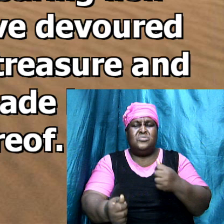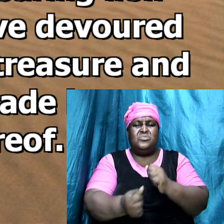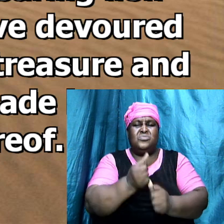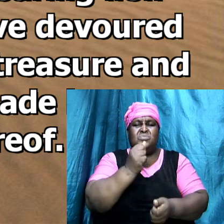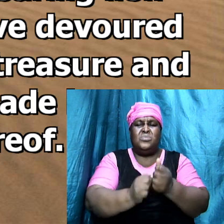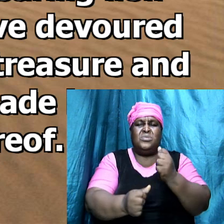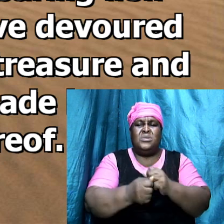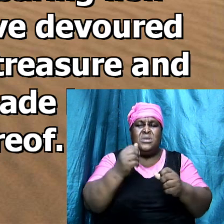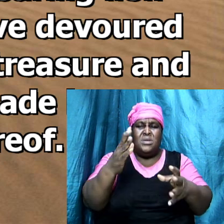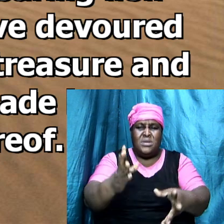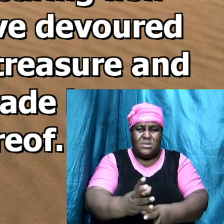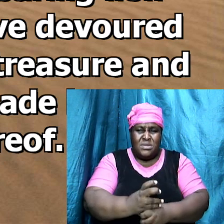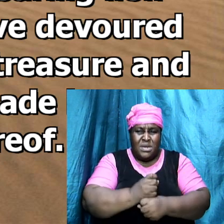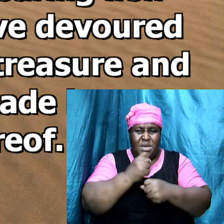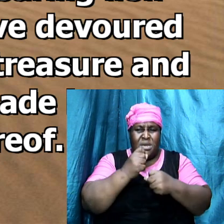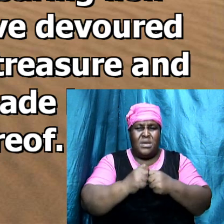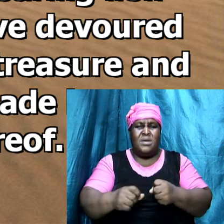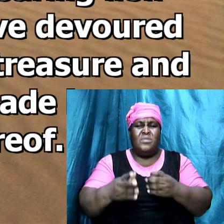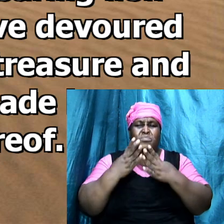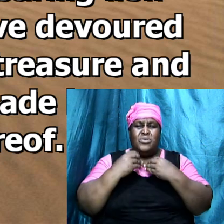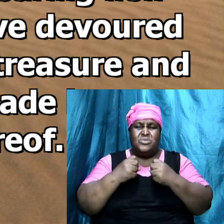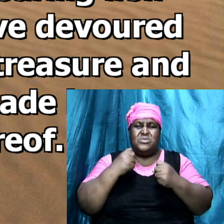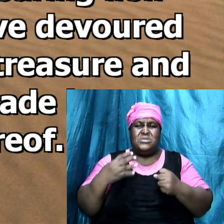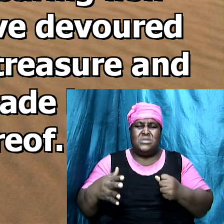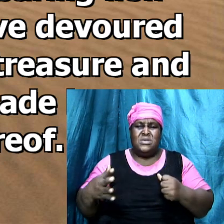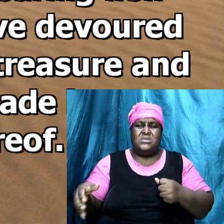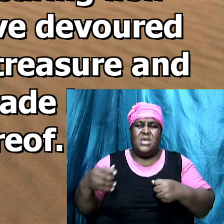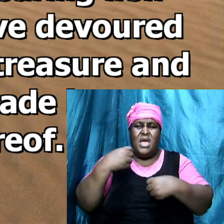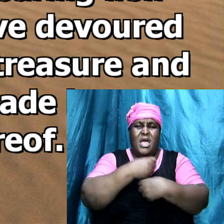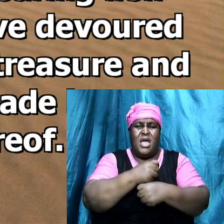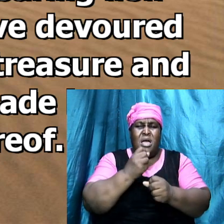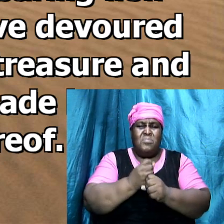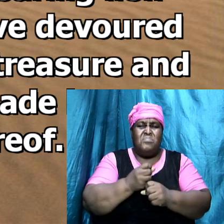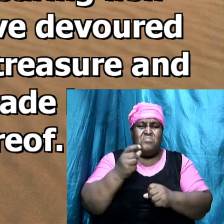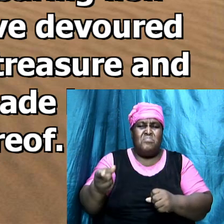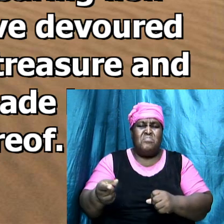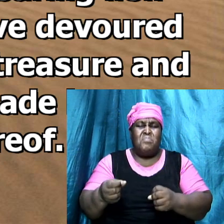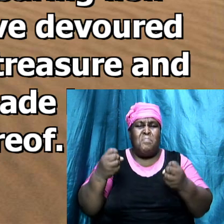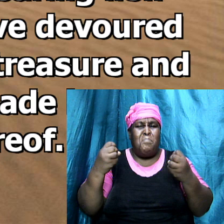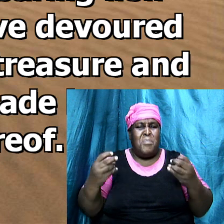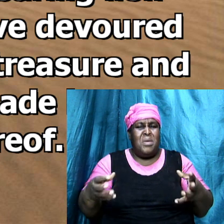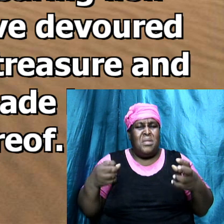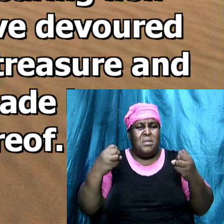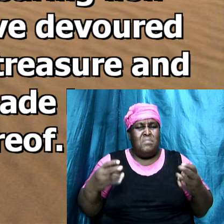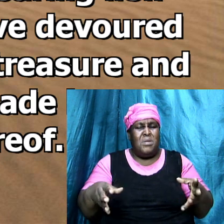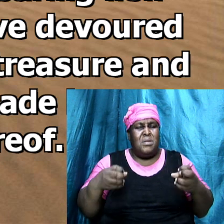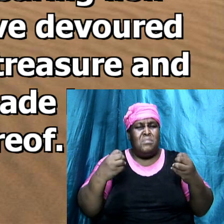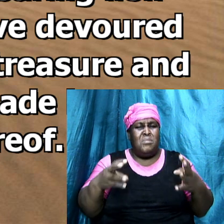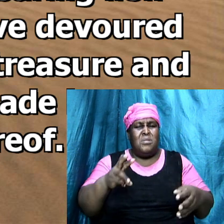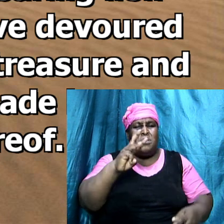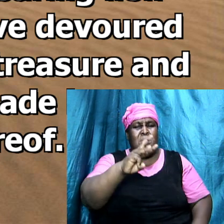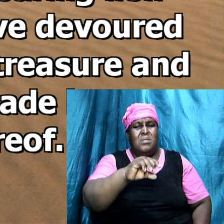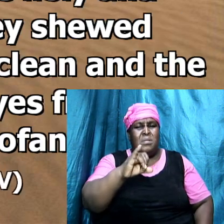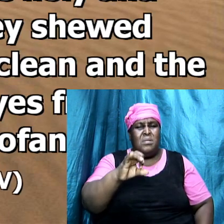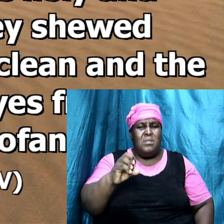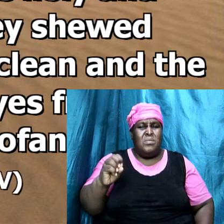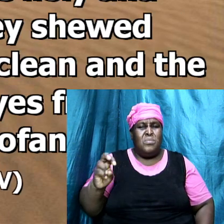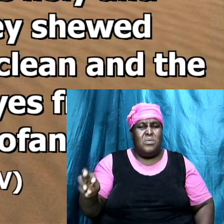the treasures and precious things they have made her many widows in the midst thereof